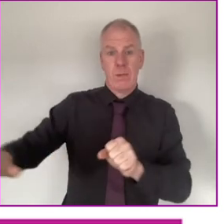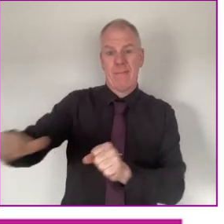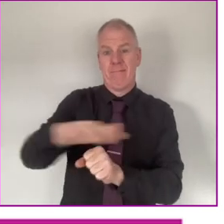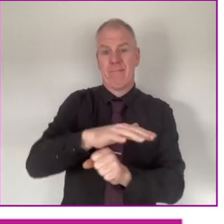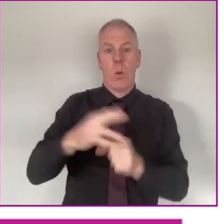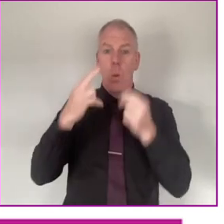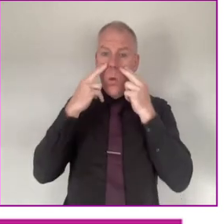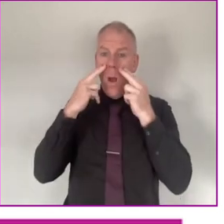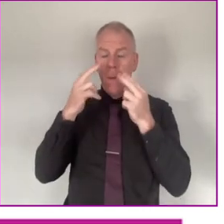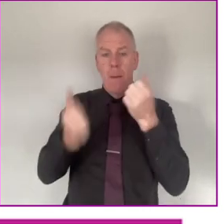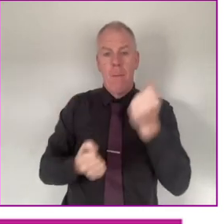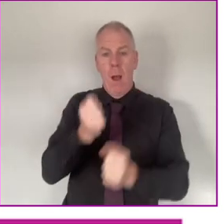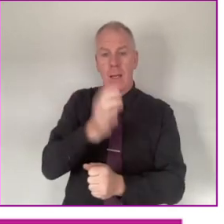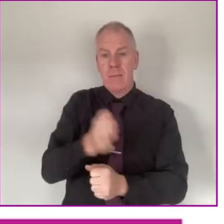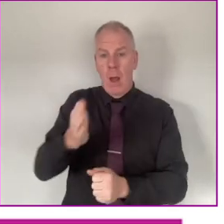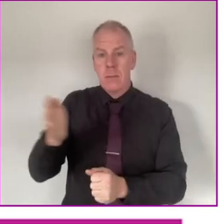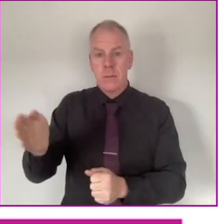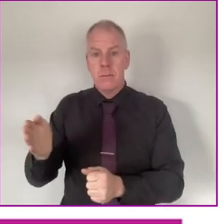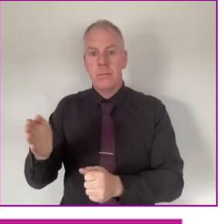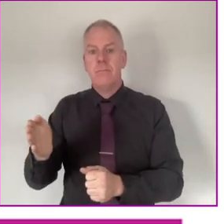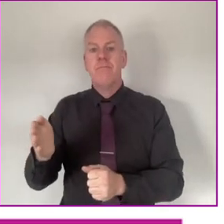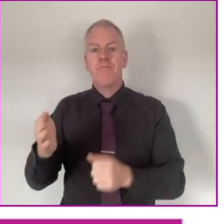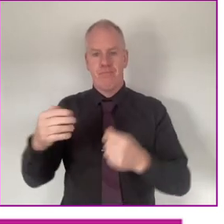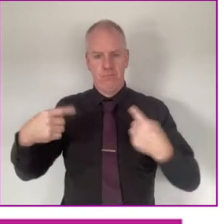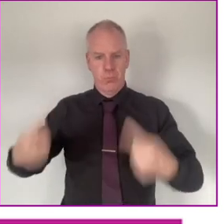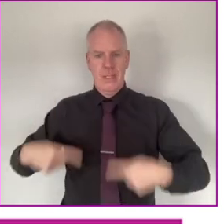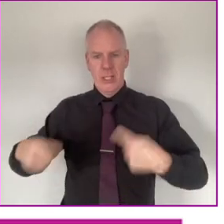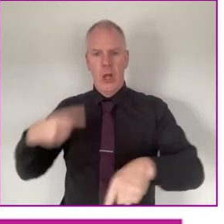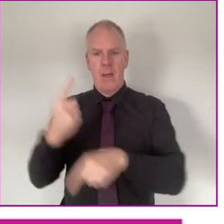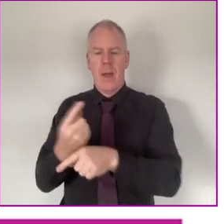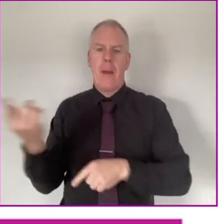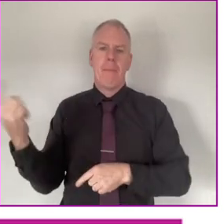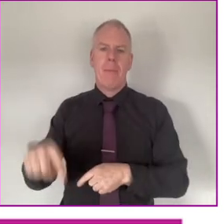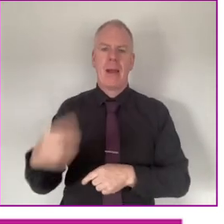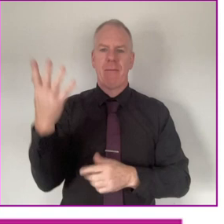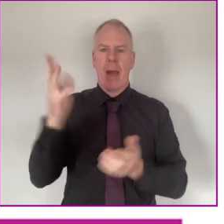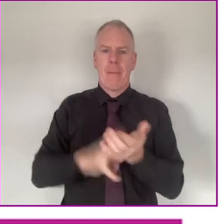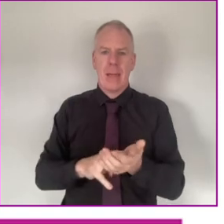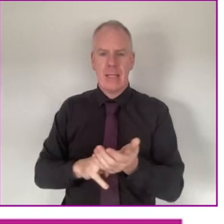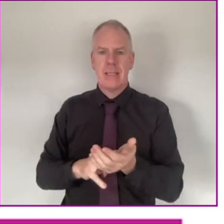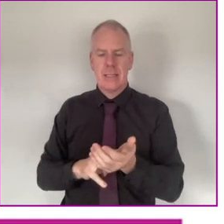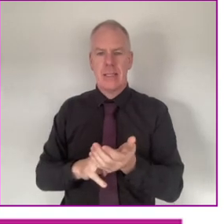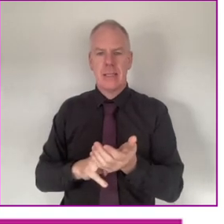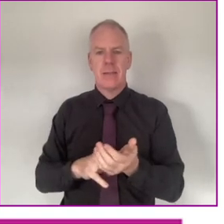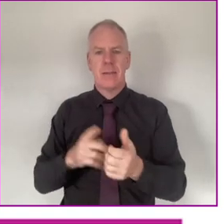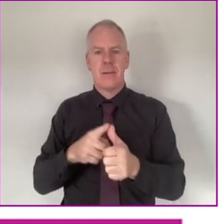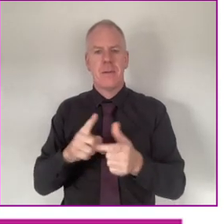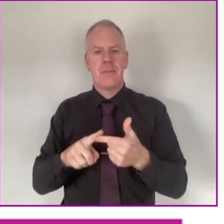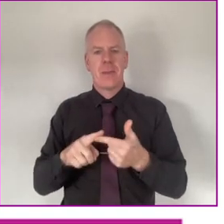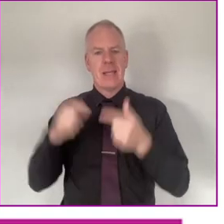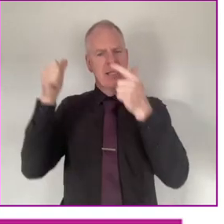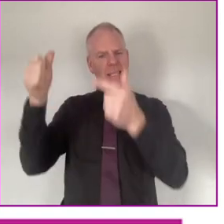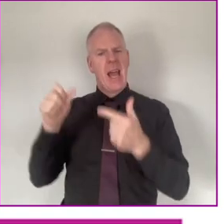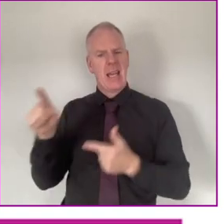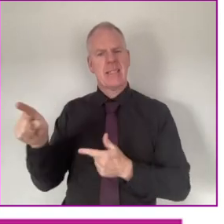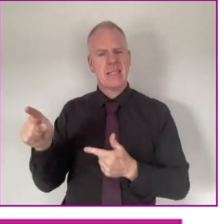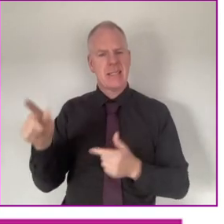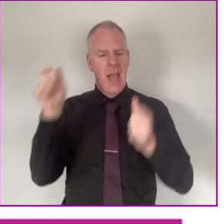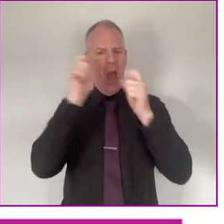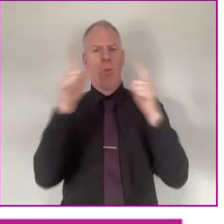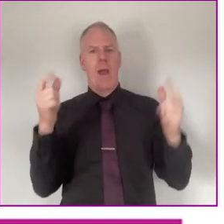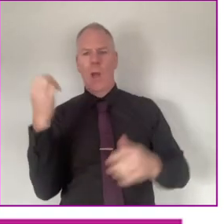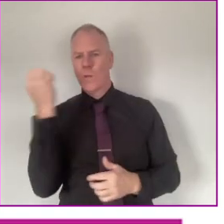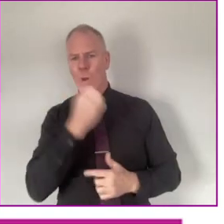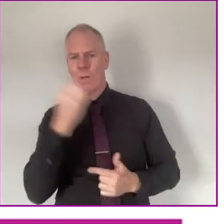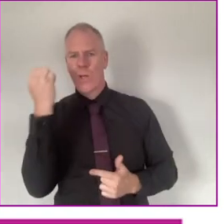over ordinary parking spots and parked a wheelchair and had a sign on it back in five minutes, and we had this sign then to just make people